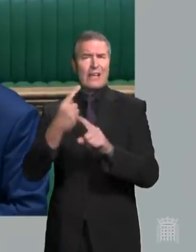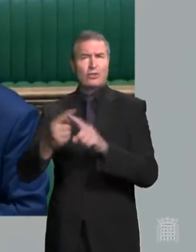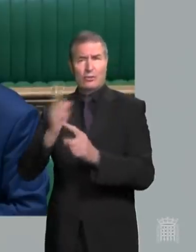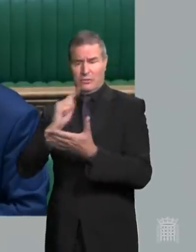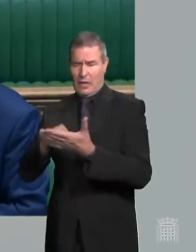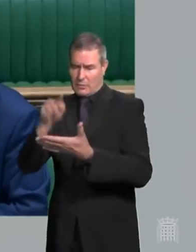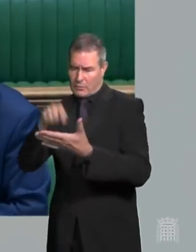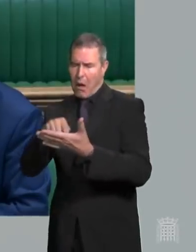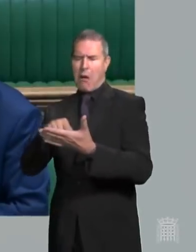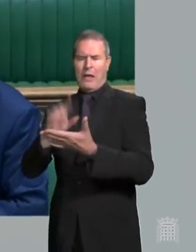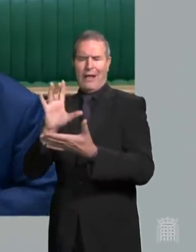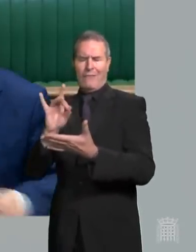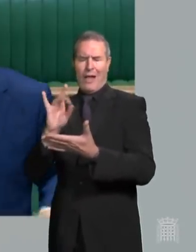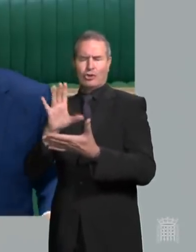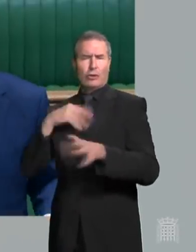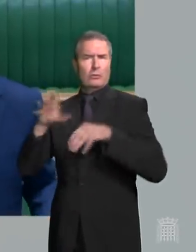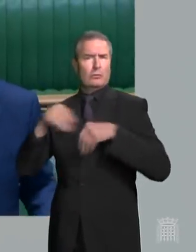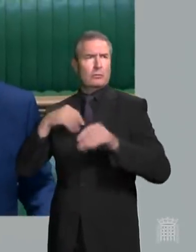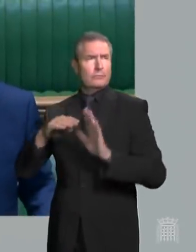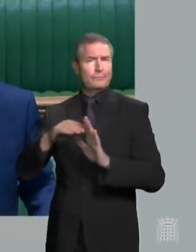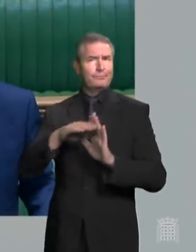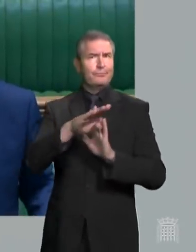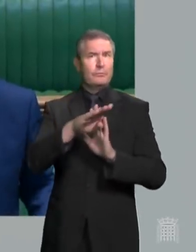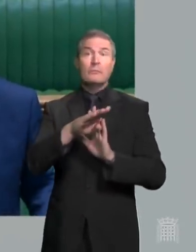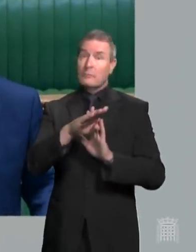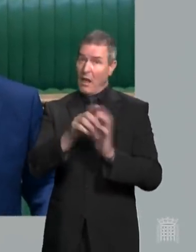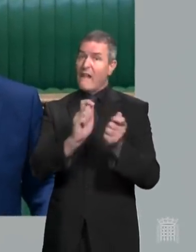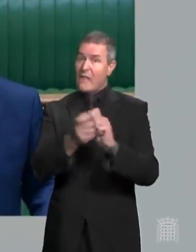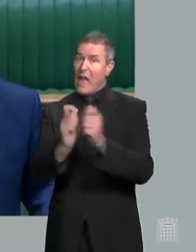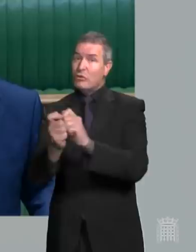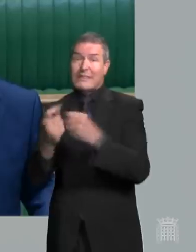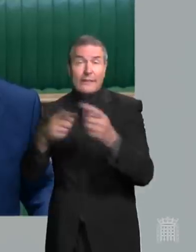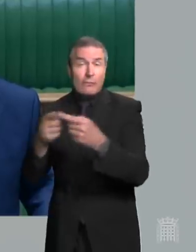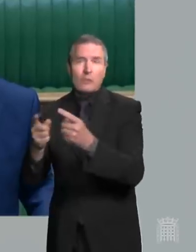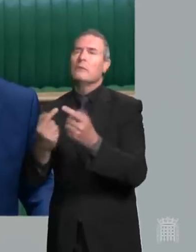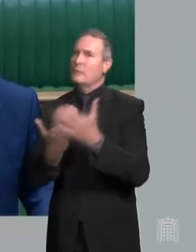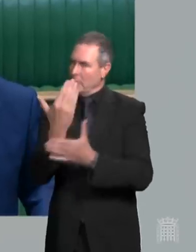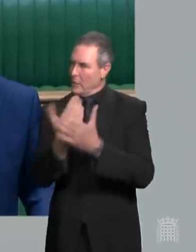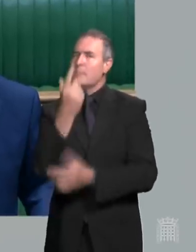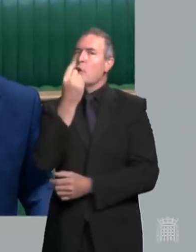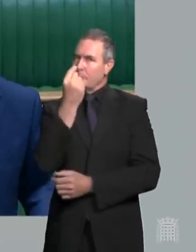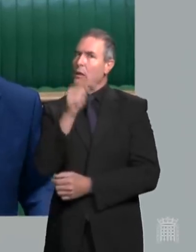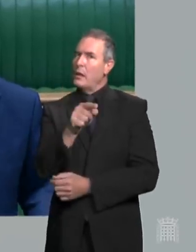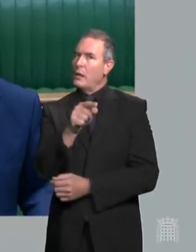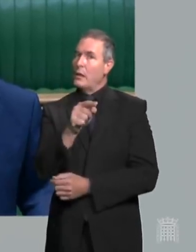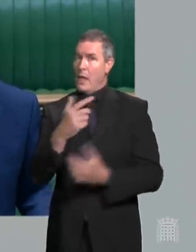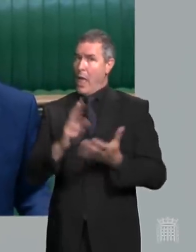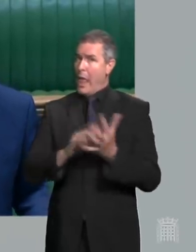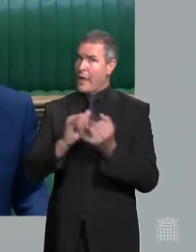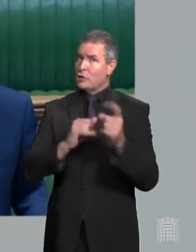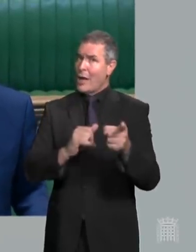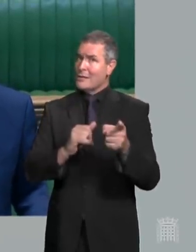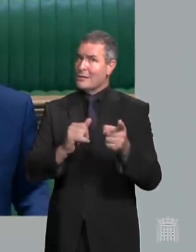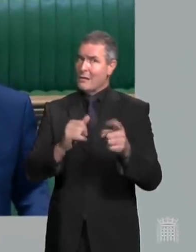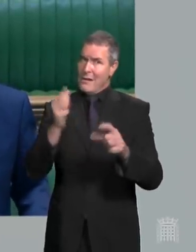infection rates, there's a greater chance of new variants emerging, greater pressure on the NHS, more people will get long